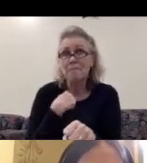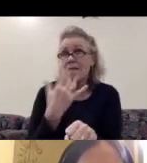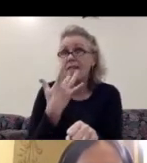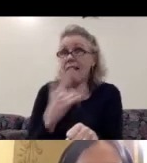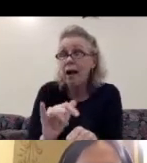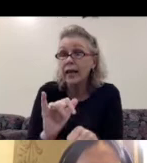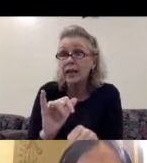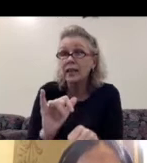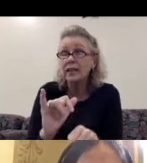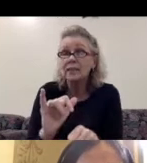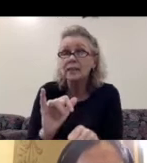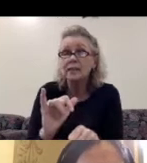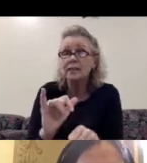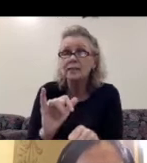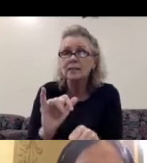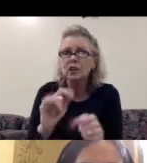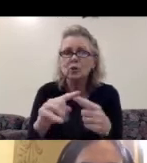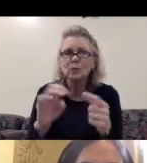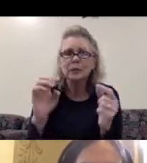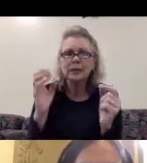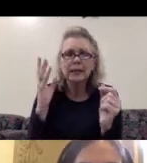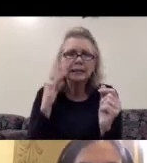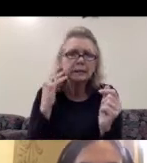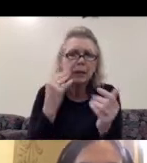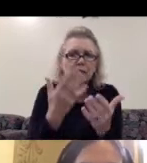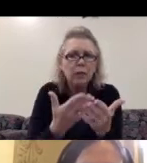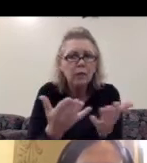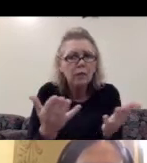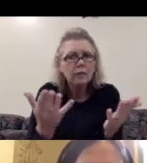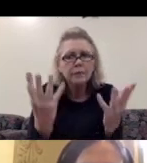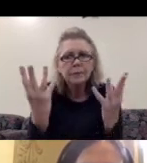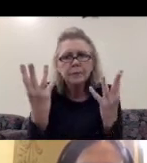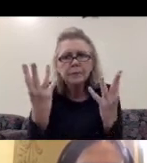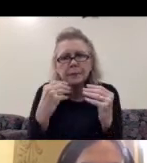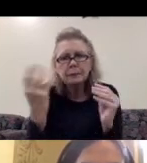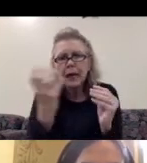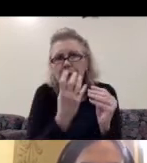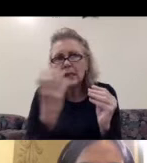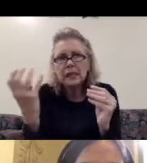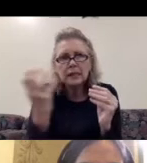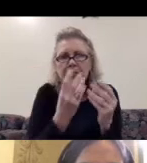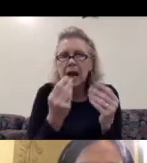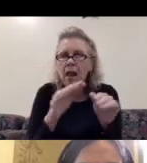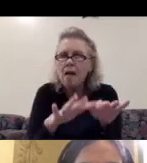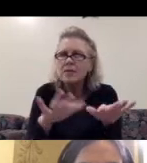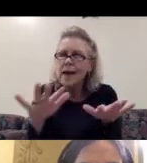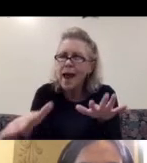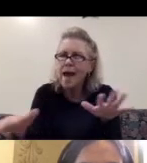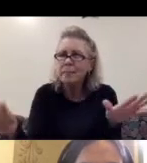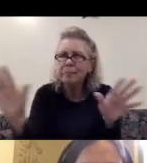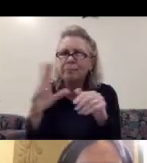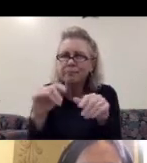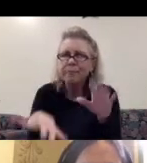be, um, experiencing this amazing landscape and really finding time to